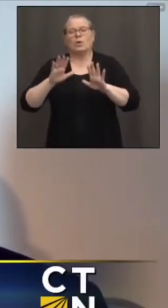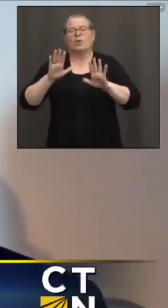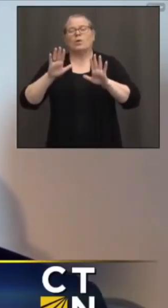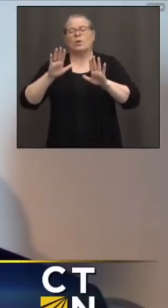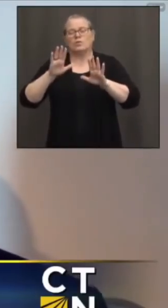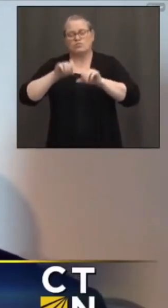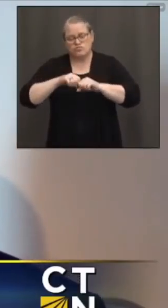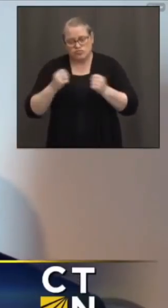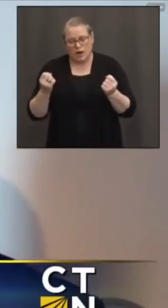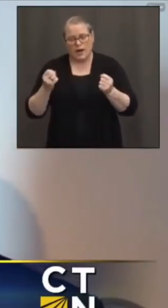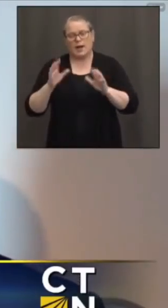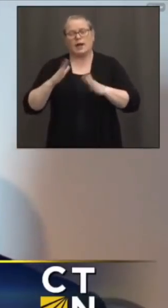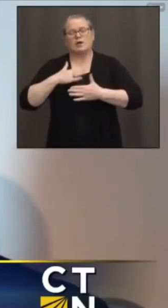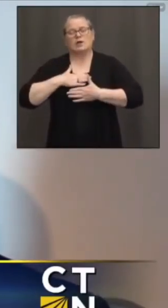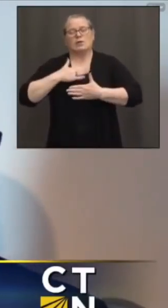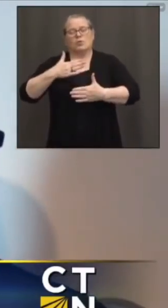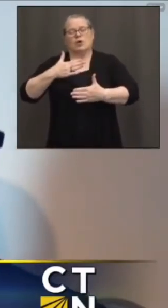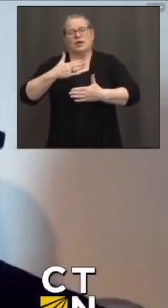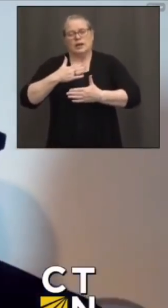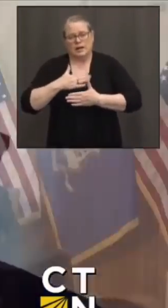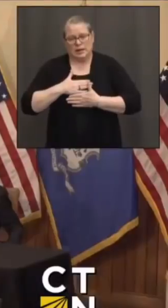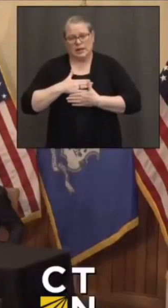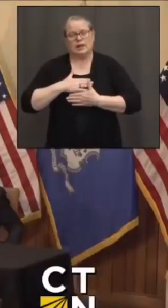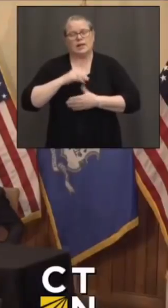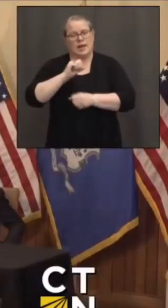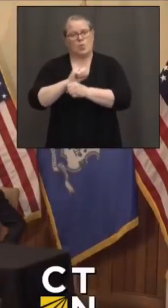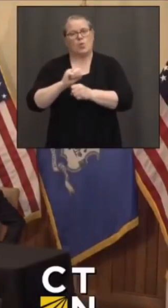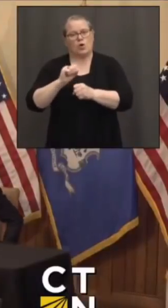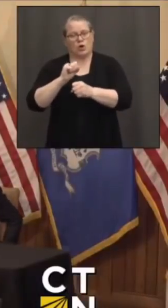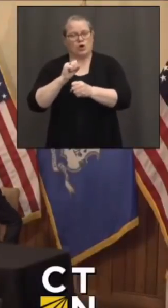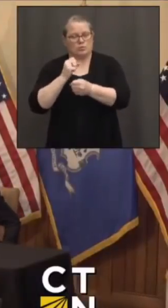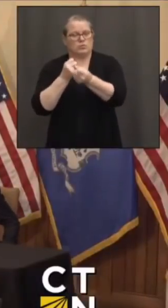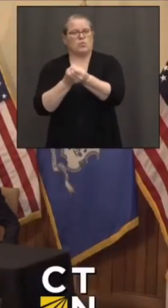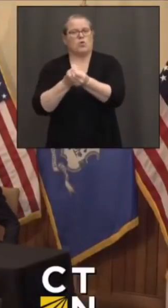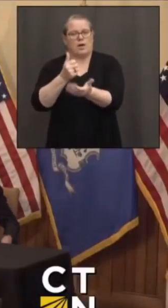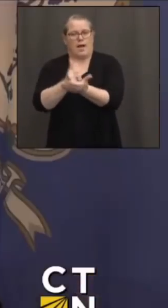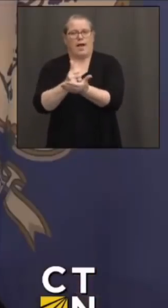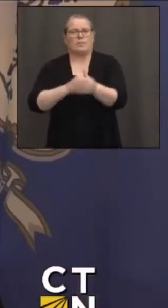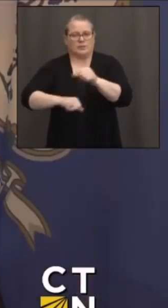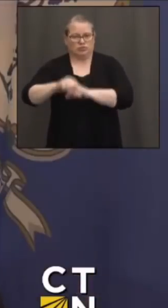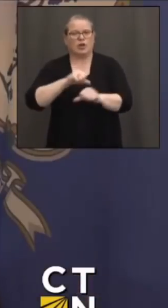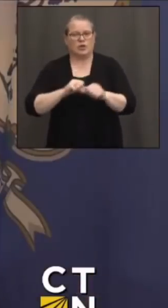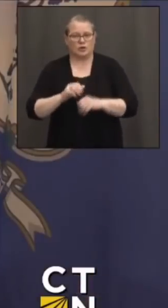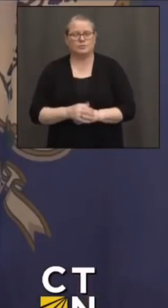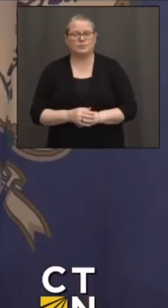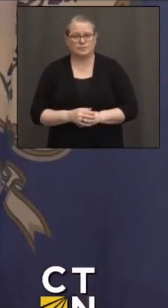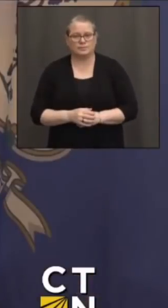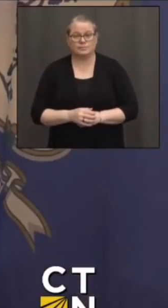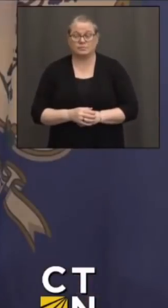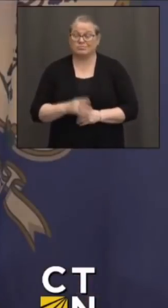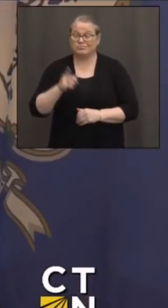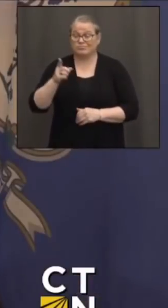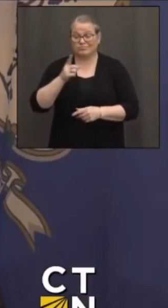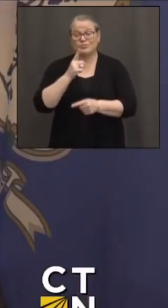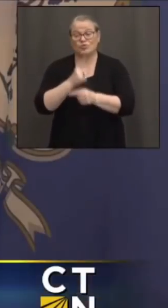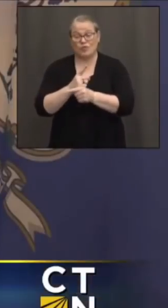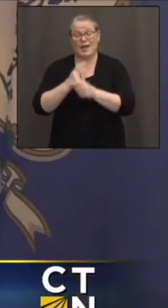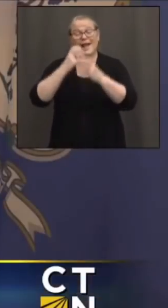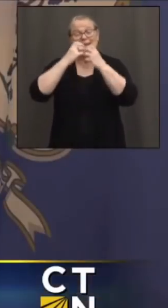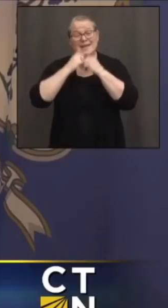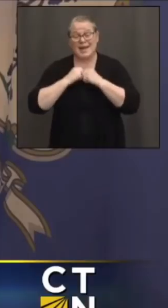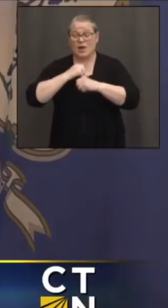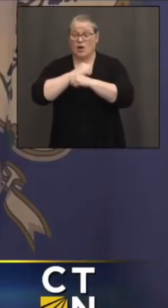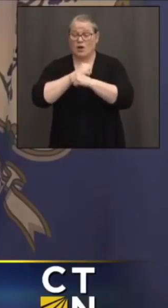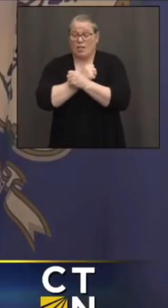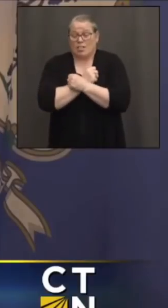and help each other. As you say, caring and love for one another, that's the vaccine to prevent gun